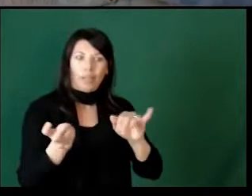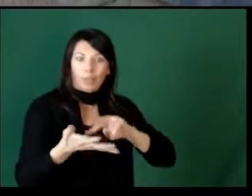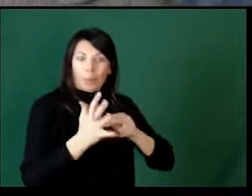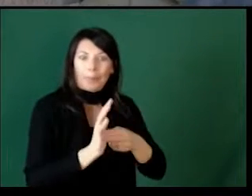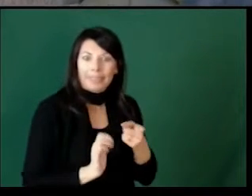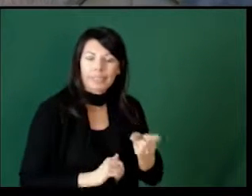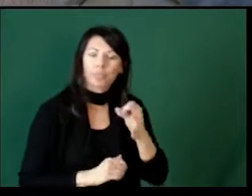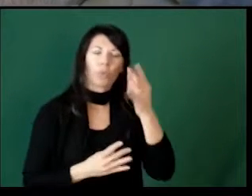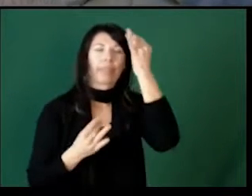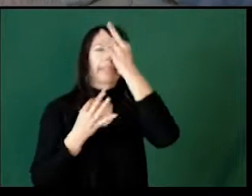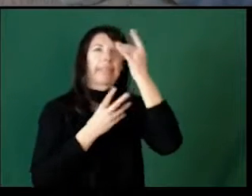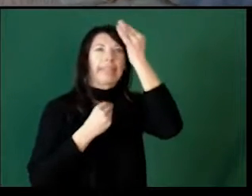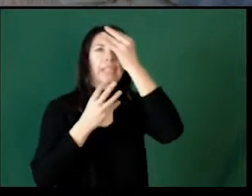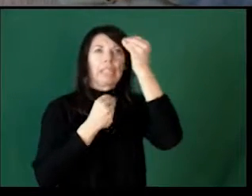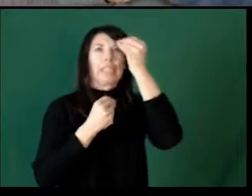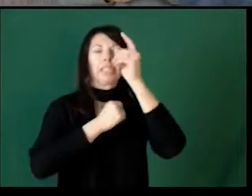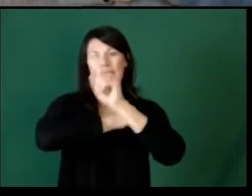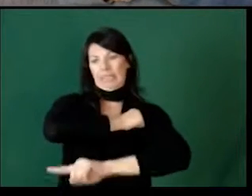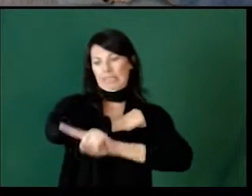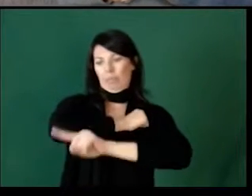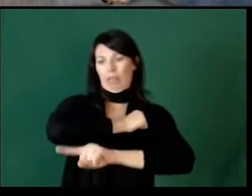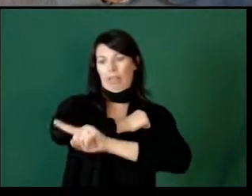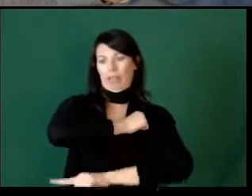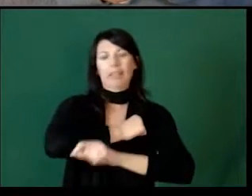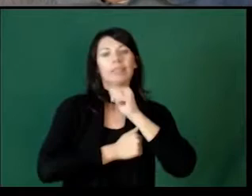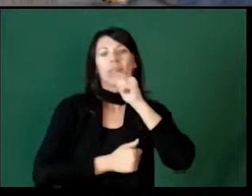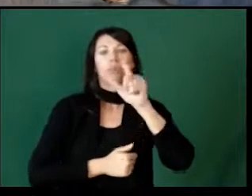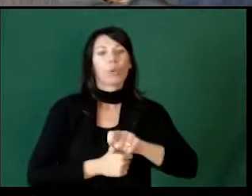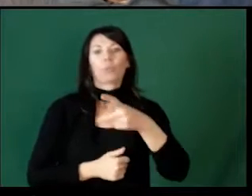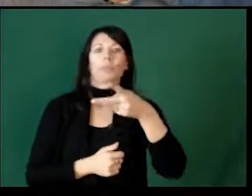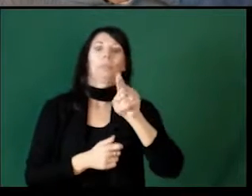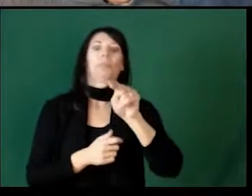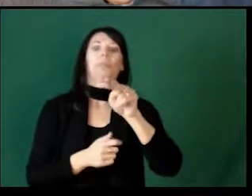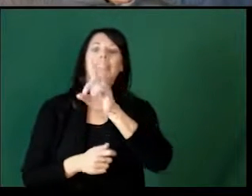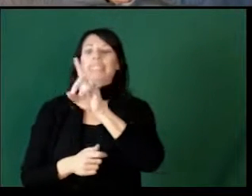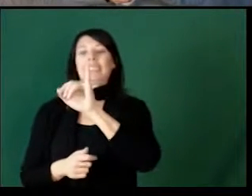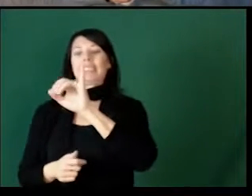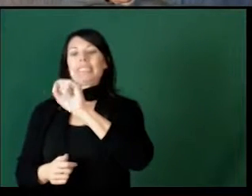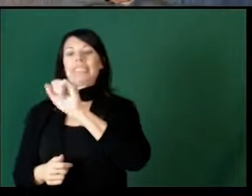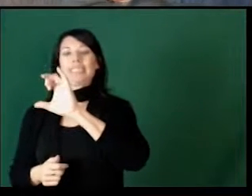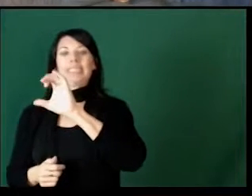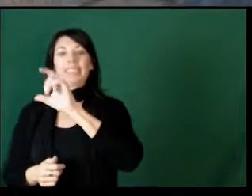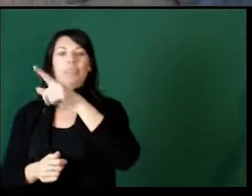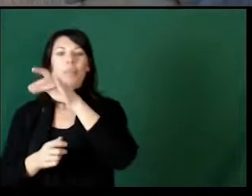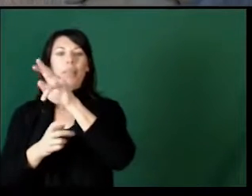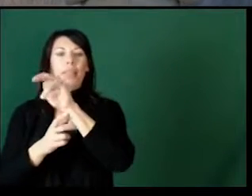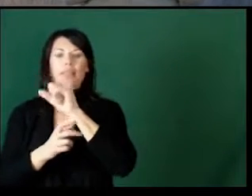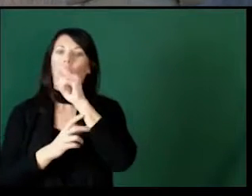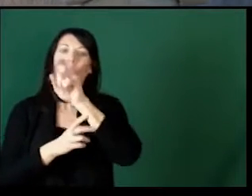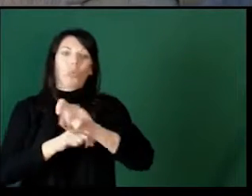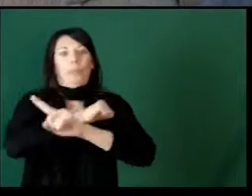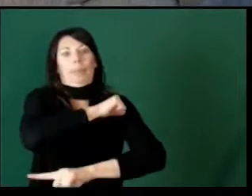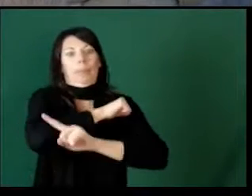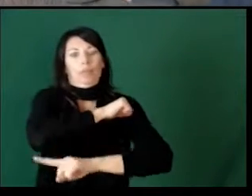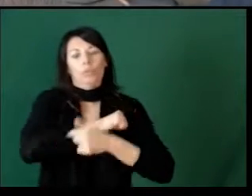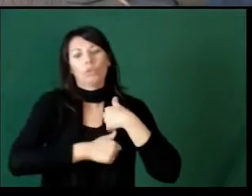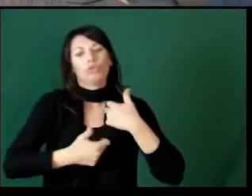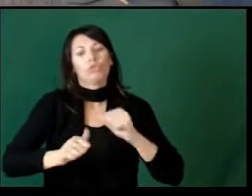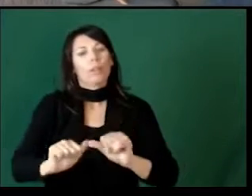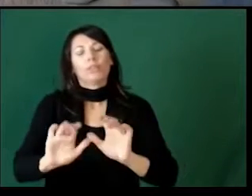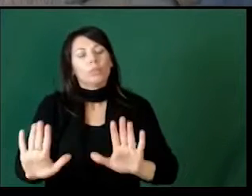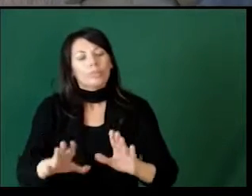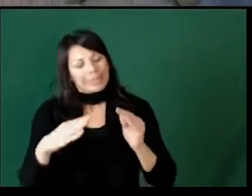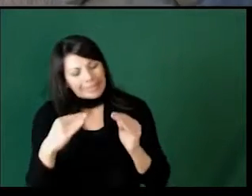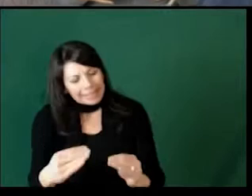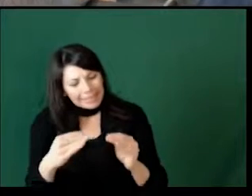So if you kind of think about what discipline really means, it's not supposed to be a punishment. But we're really taking each situation and trying to teach